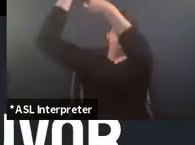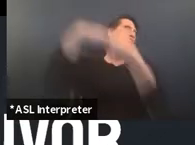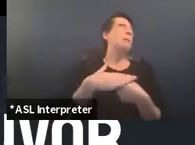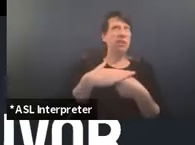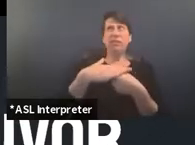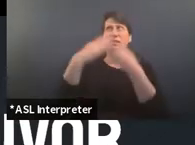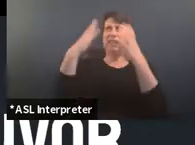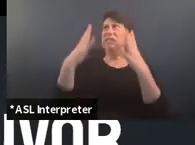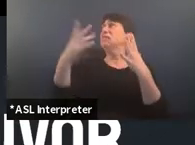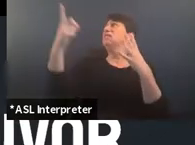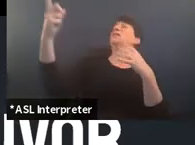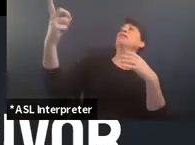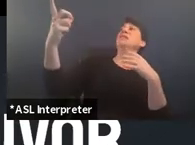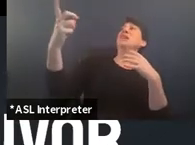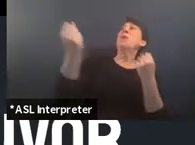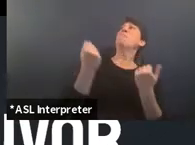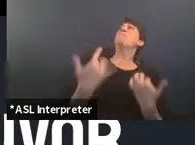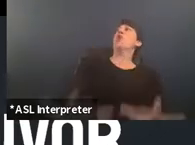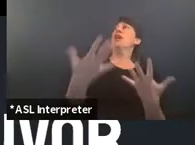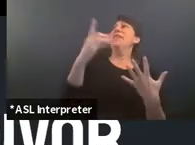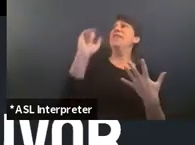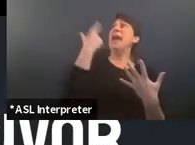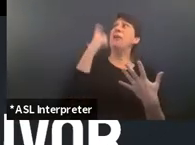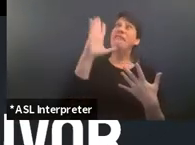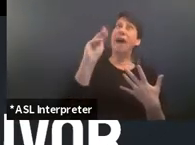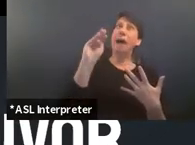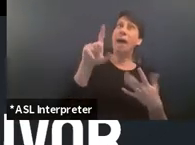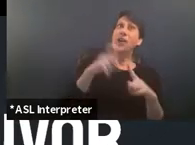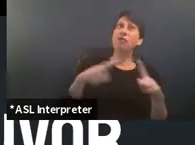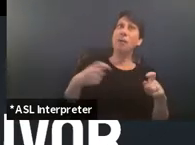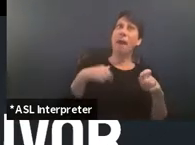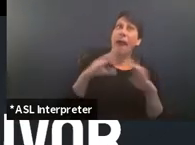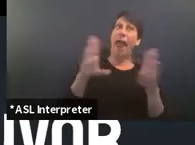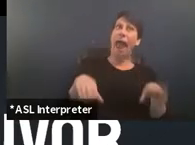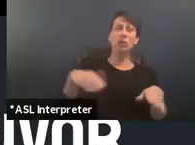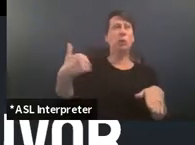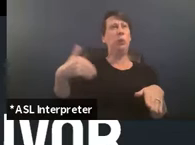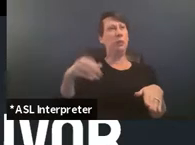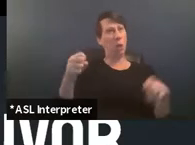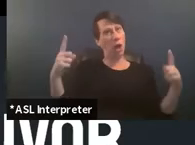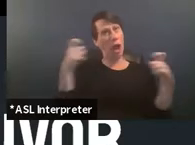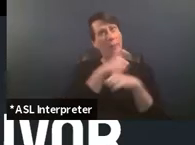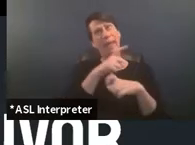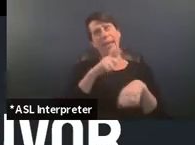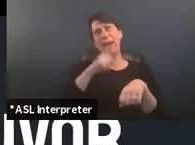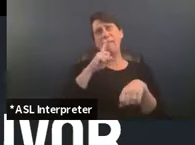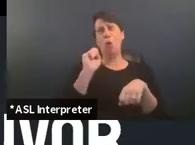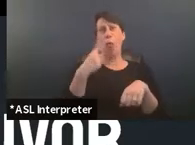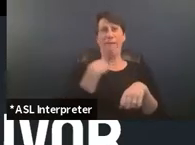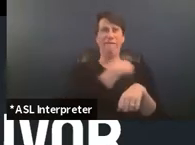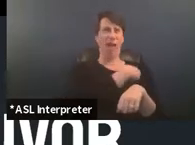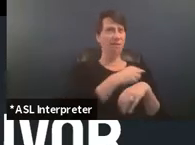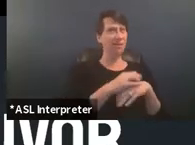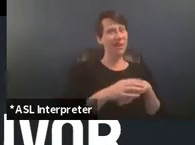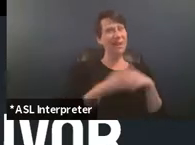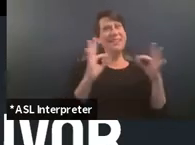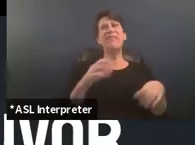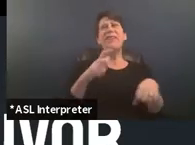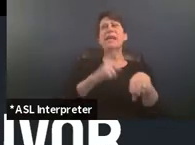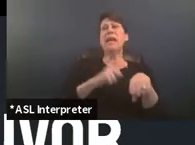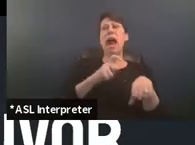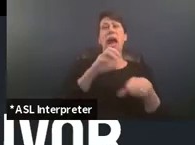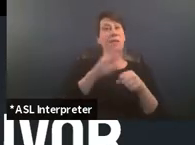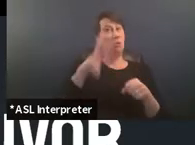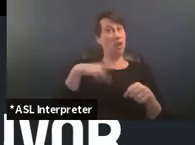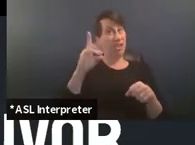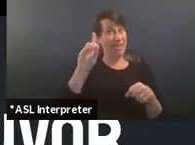just five miles from my house um so this is certainly a complicated time for all of us um certainly a complicated time in washington